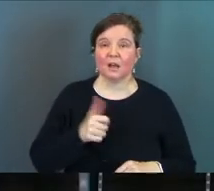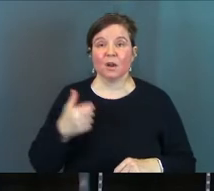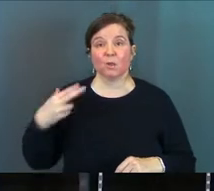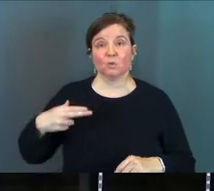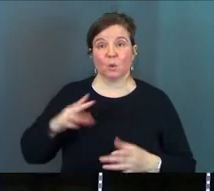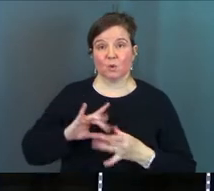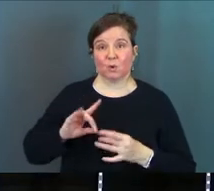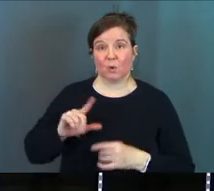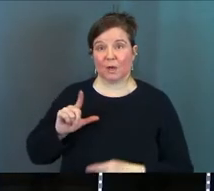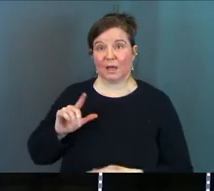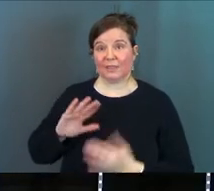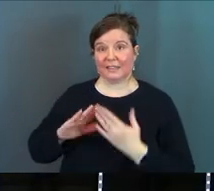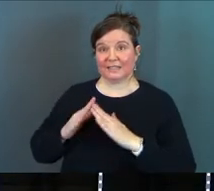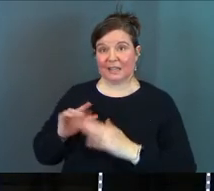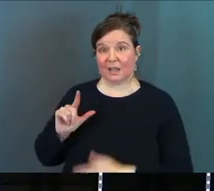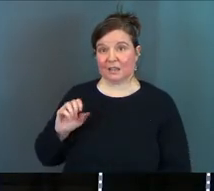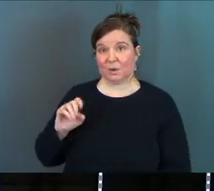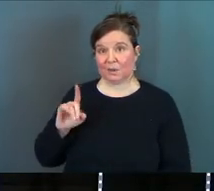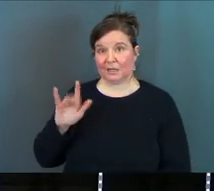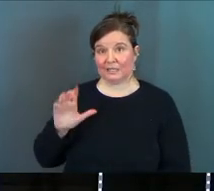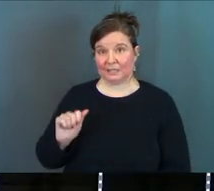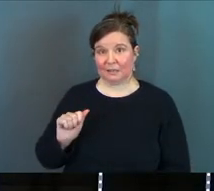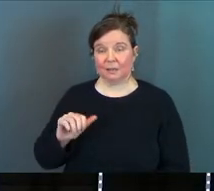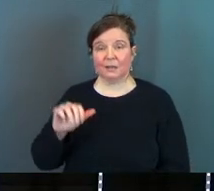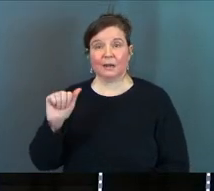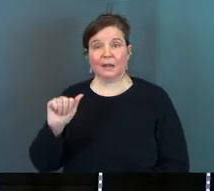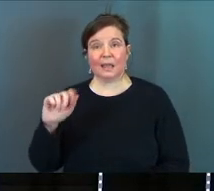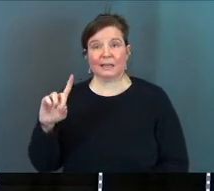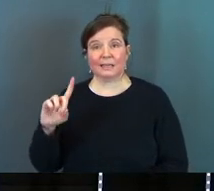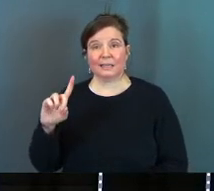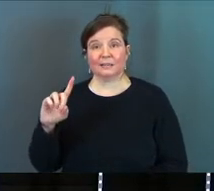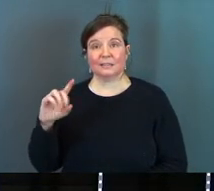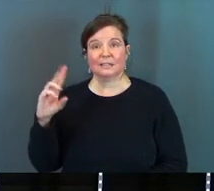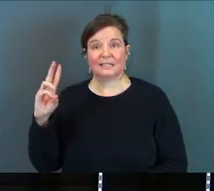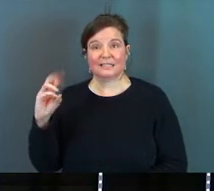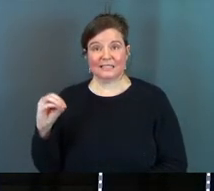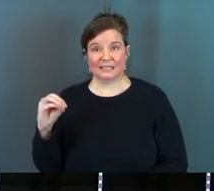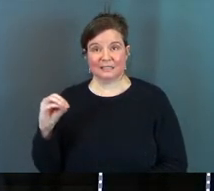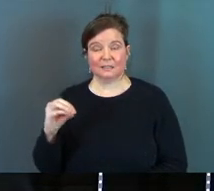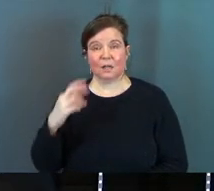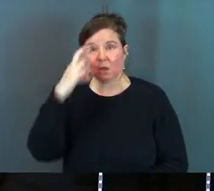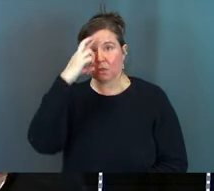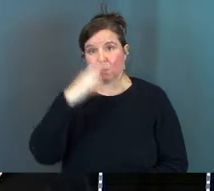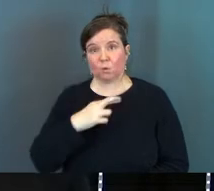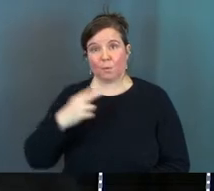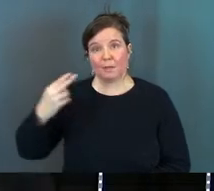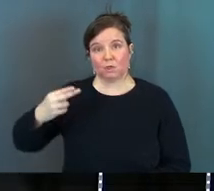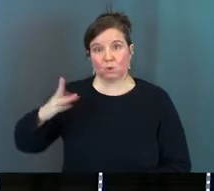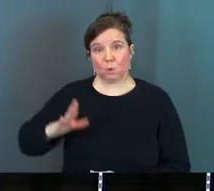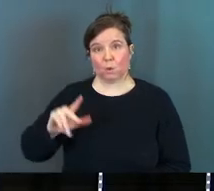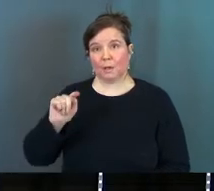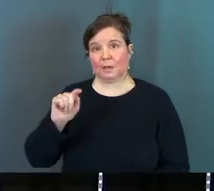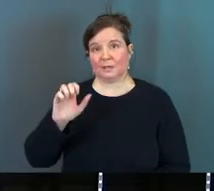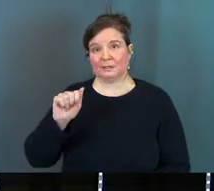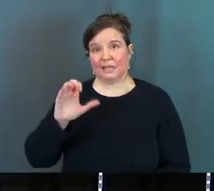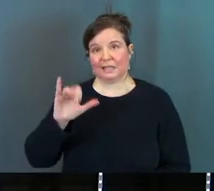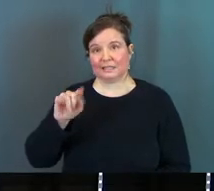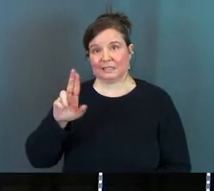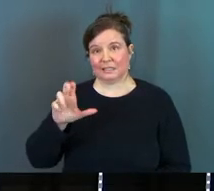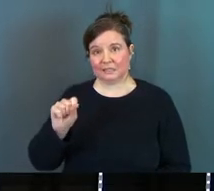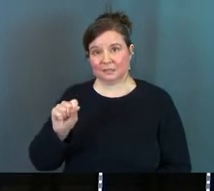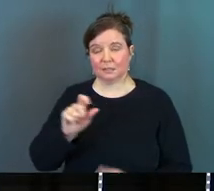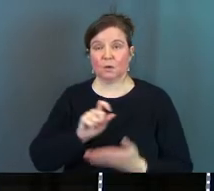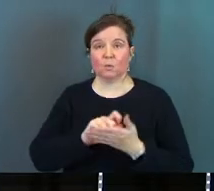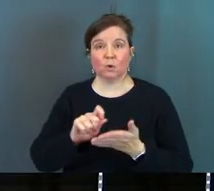historical note on Laodicea for you in AD 60 the Roman historian Tacitus recorded